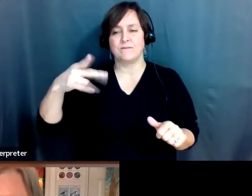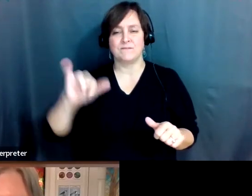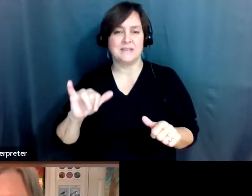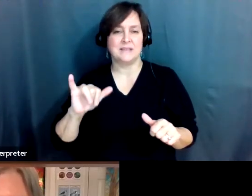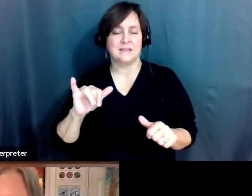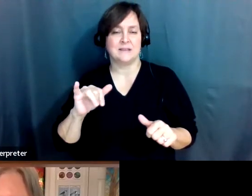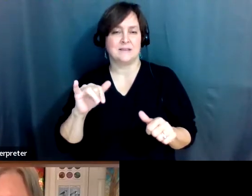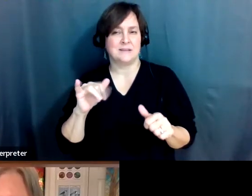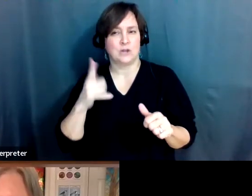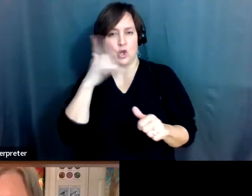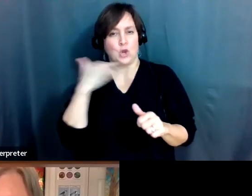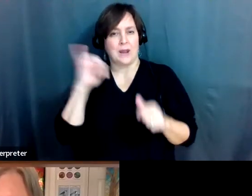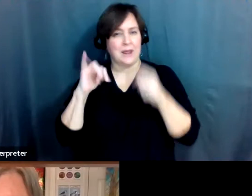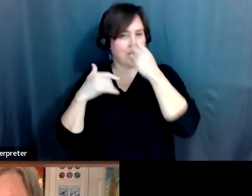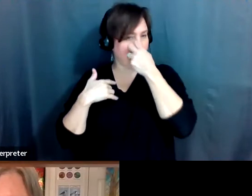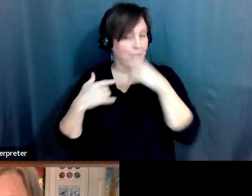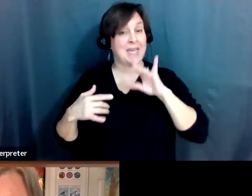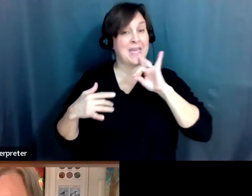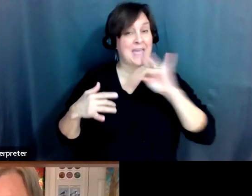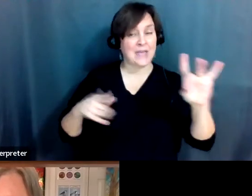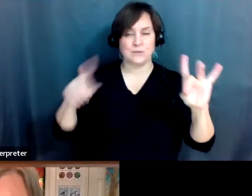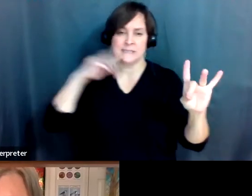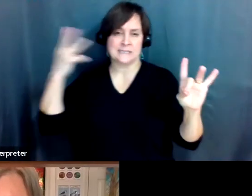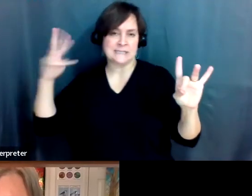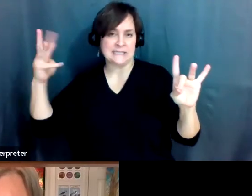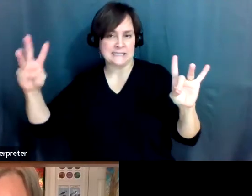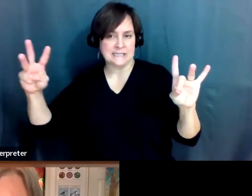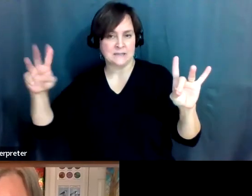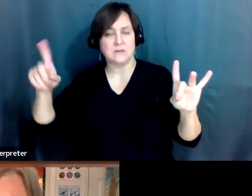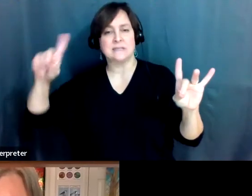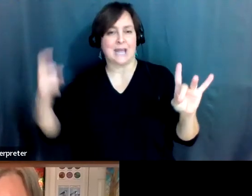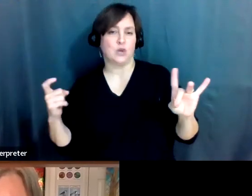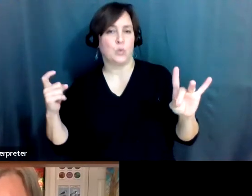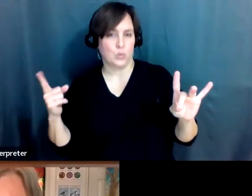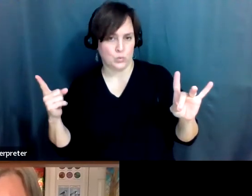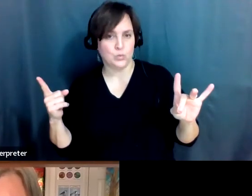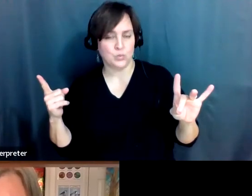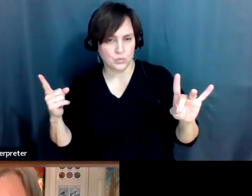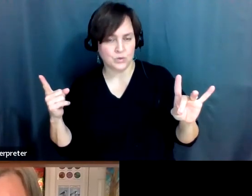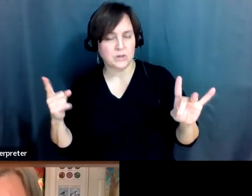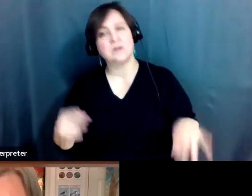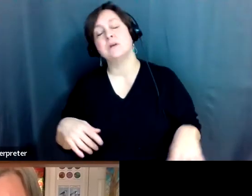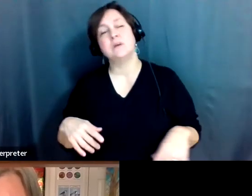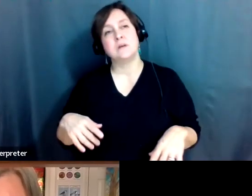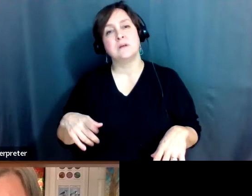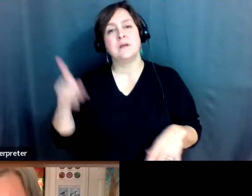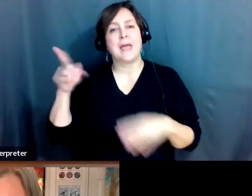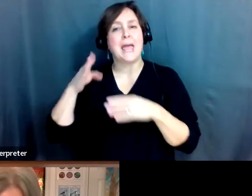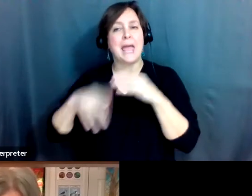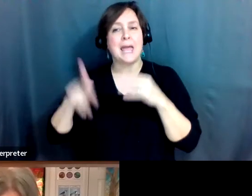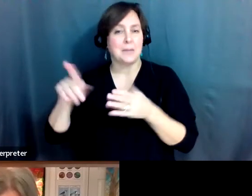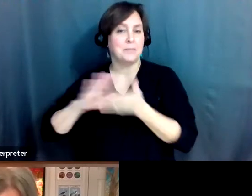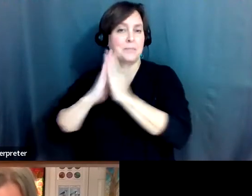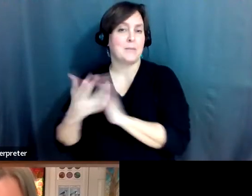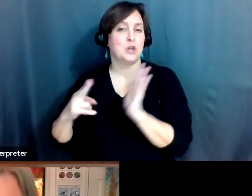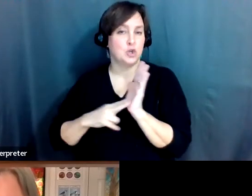eight and she was 16 when she was diagnosed and she ended up being a nurse.